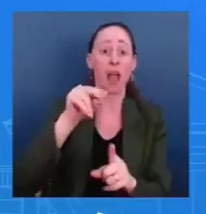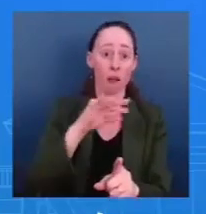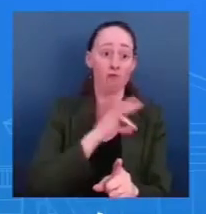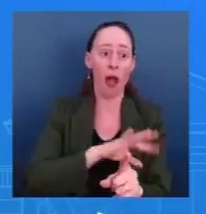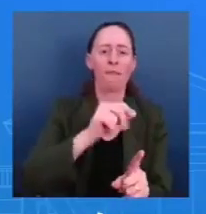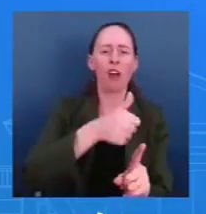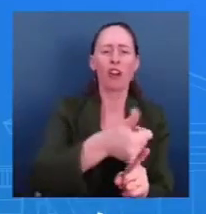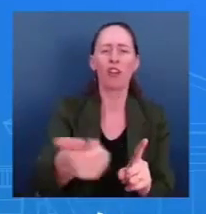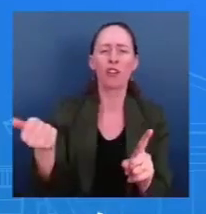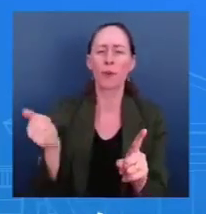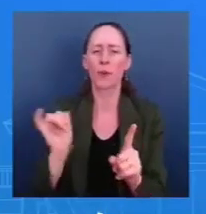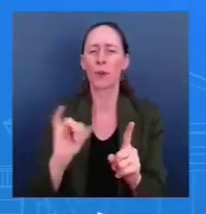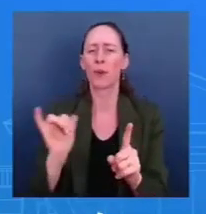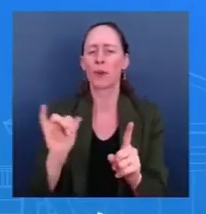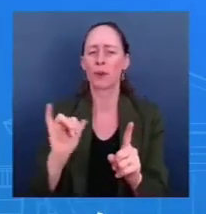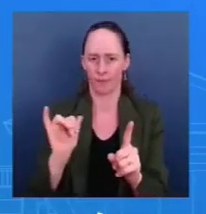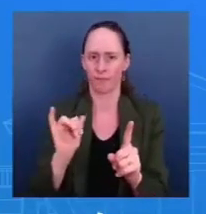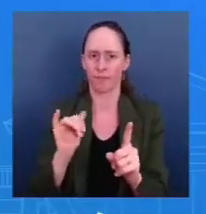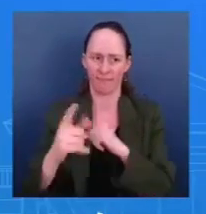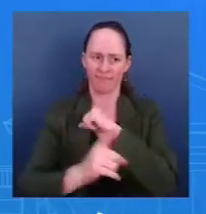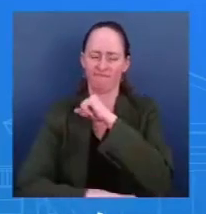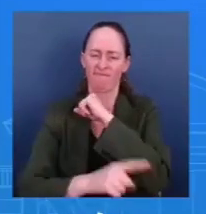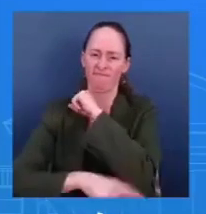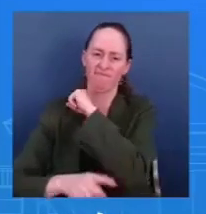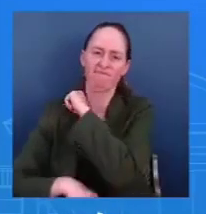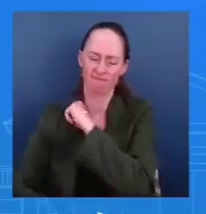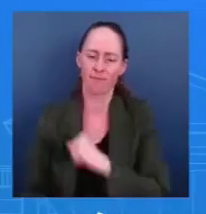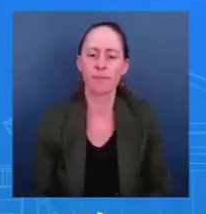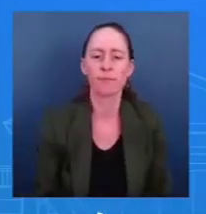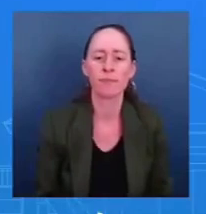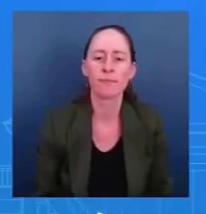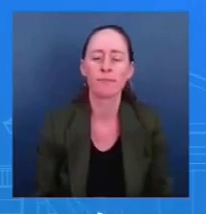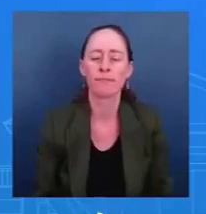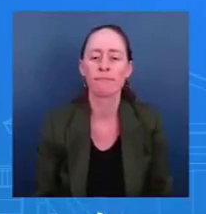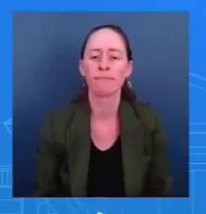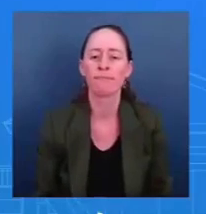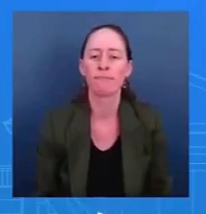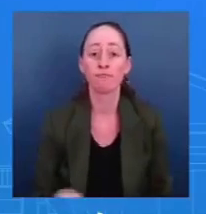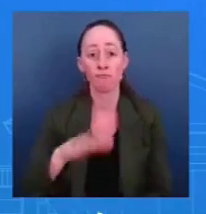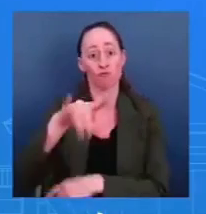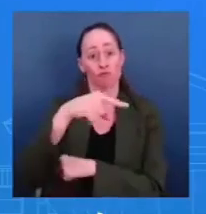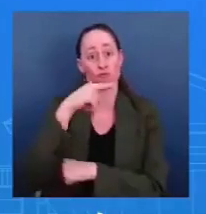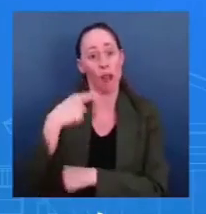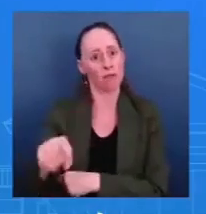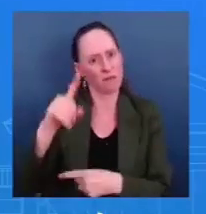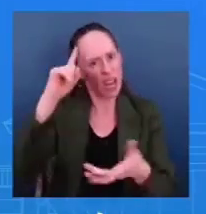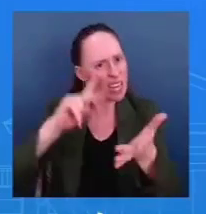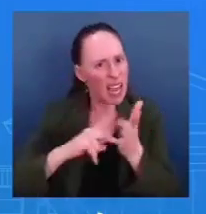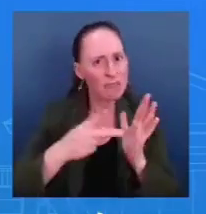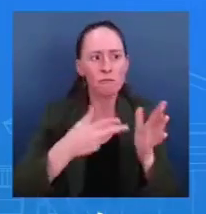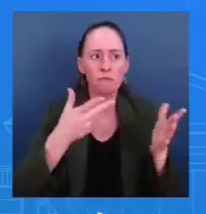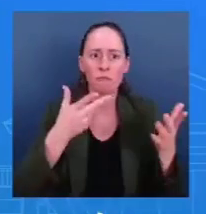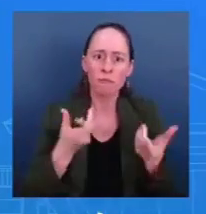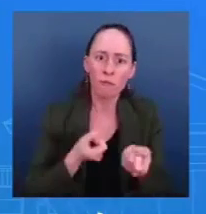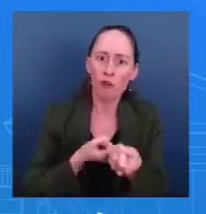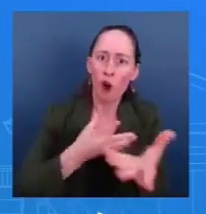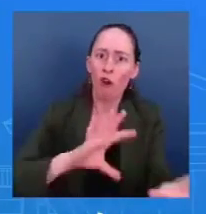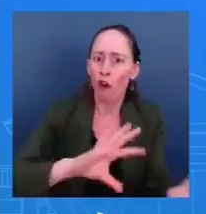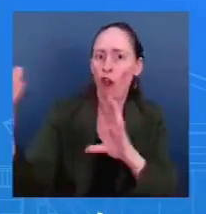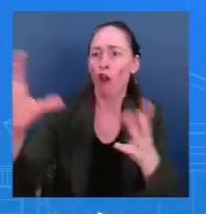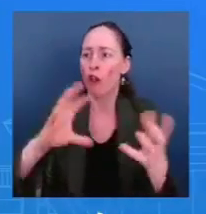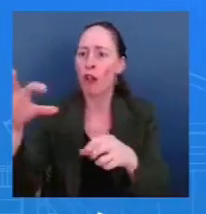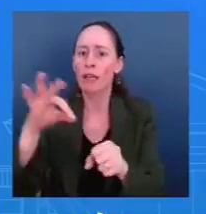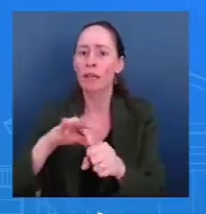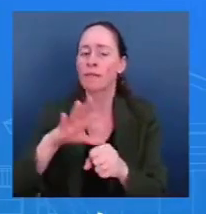desire to destabilize our democracy. As you may recall, just last month, the United States Government disclosed that Iran engaged in a series of cyber